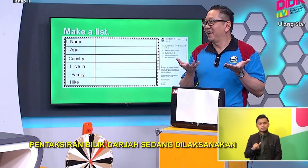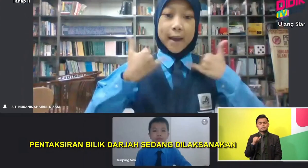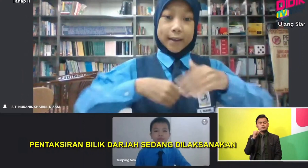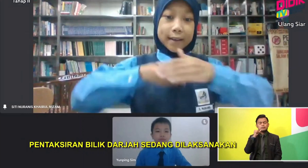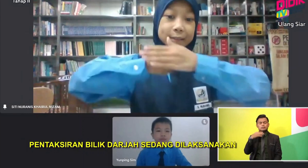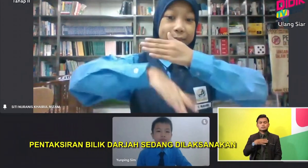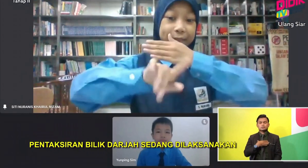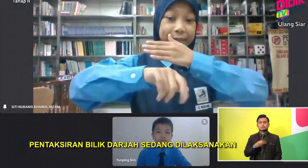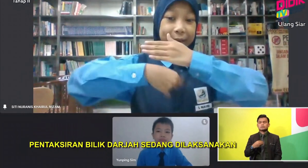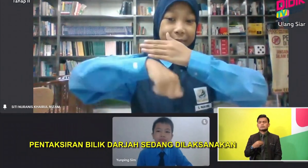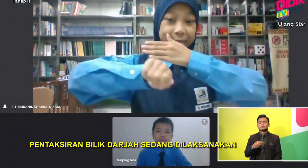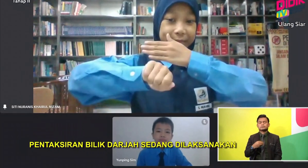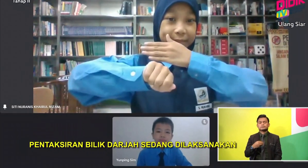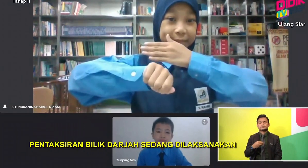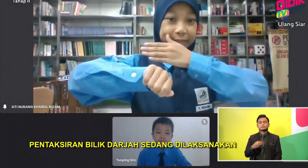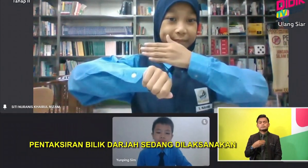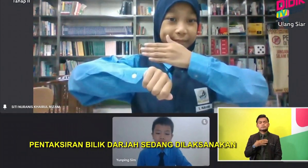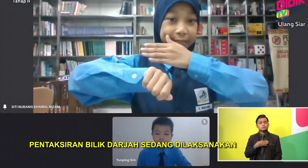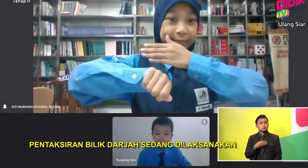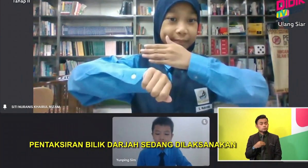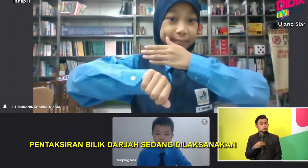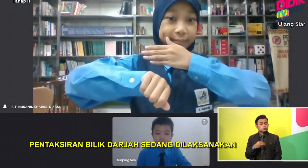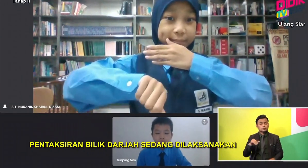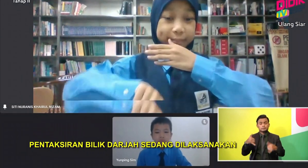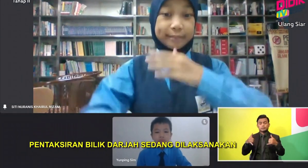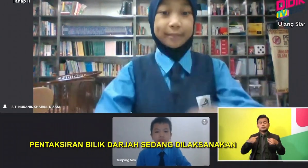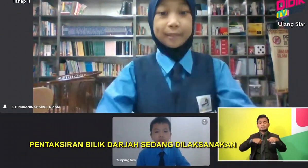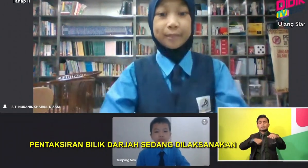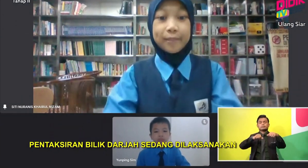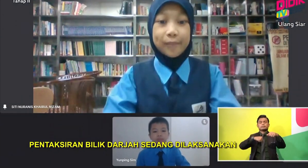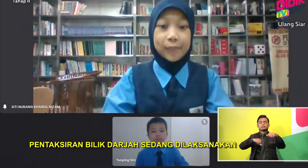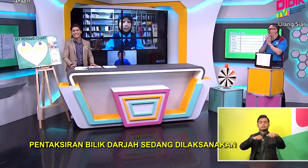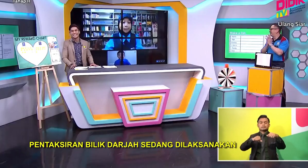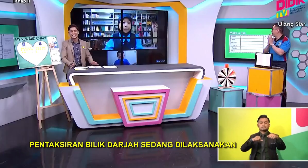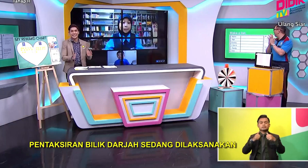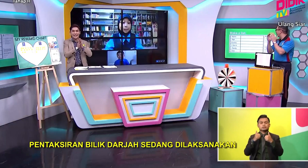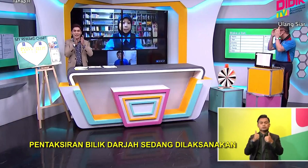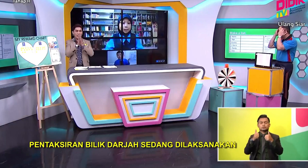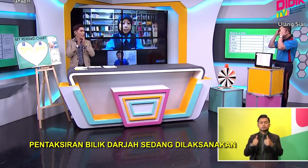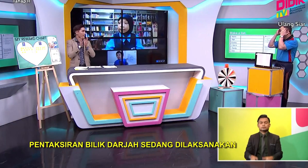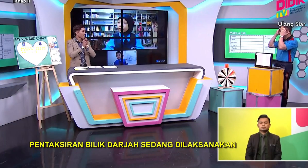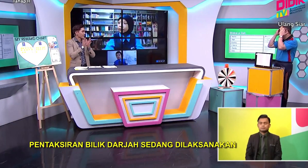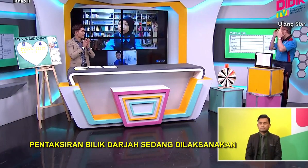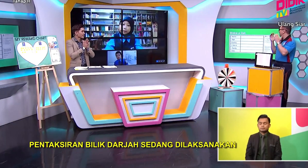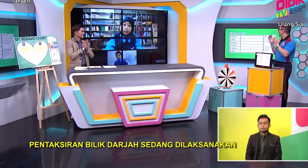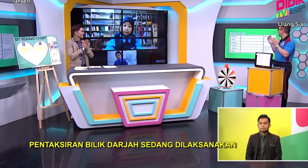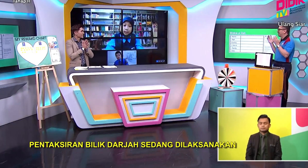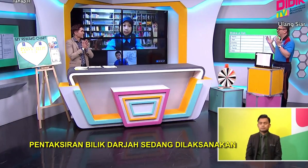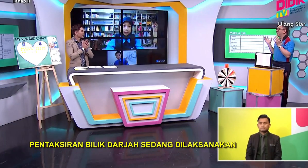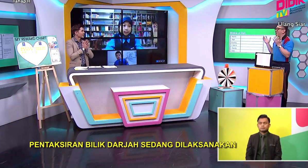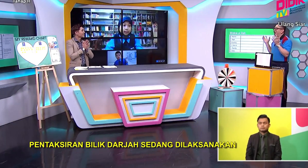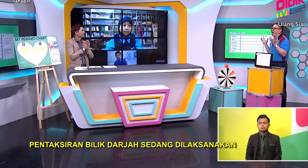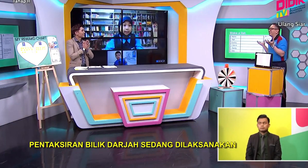Okay. I like playing. Batminton. Good job. Hanif. Is headache.